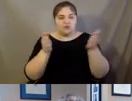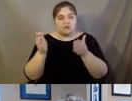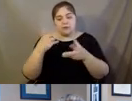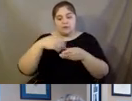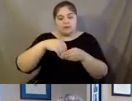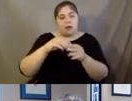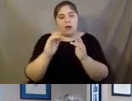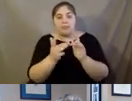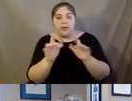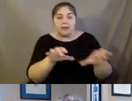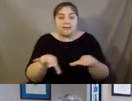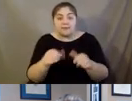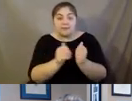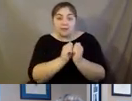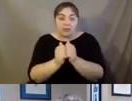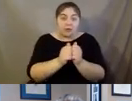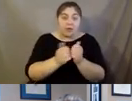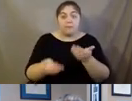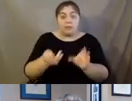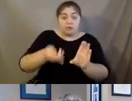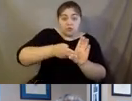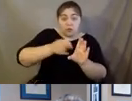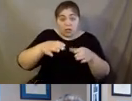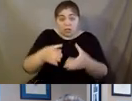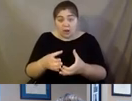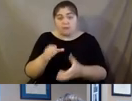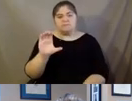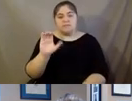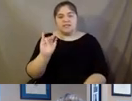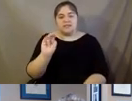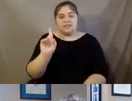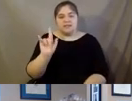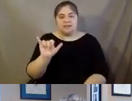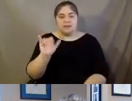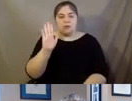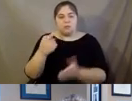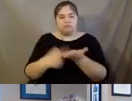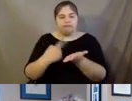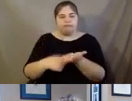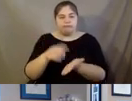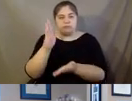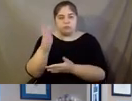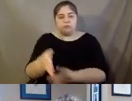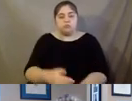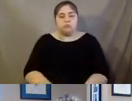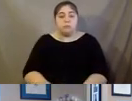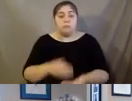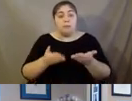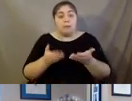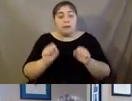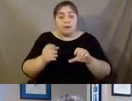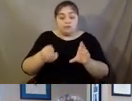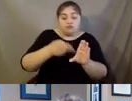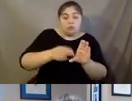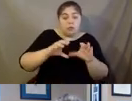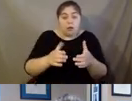activities together. Maybe they're going to join a class that Cindy will talk about in a few minutes. You know, maybe they can join that class together and we